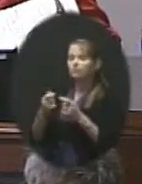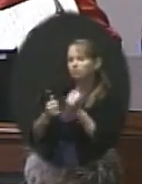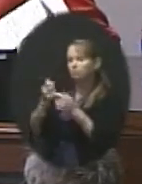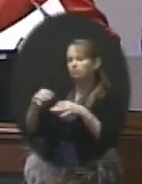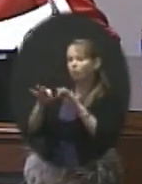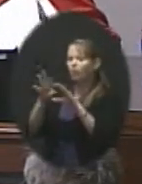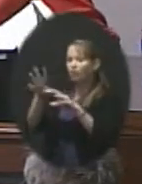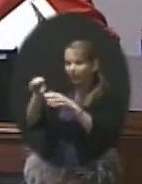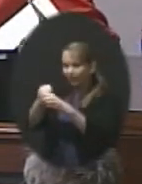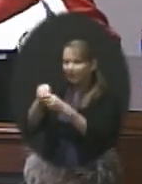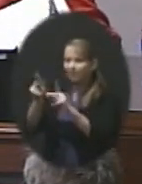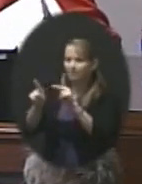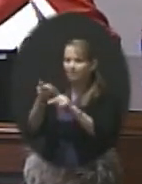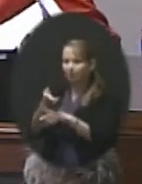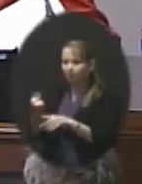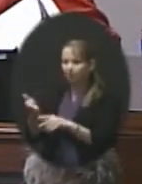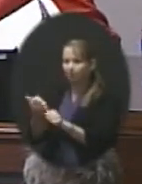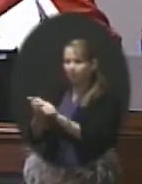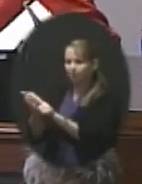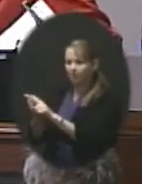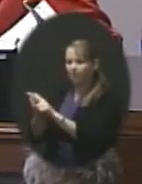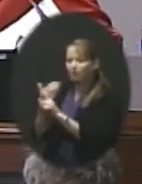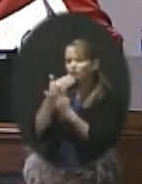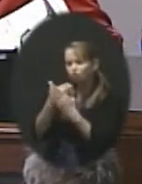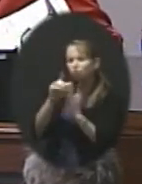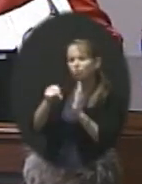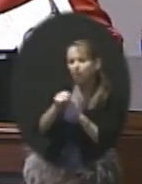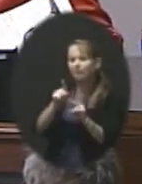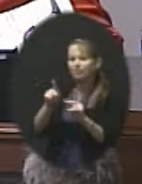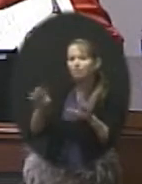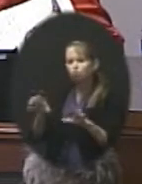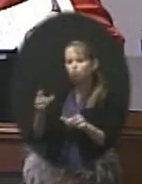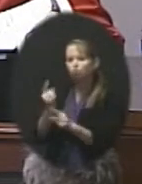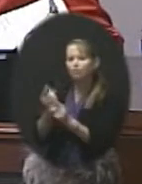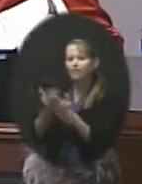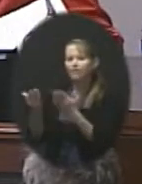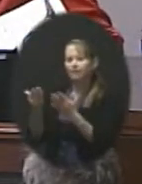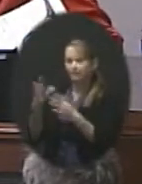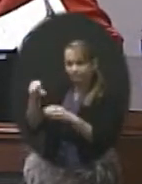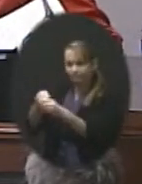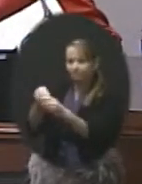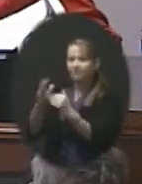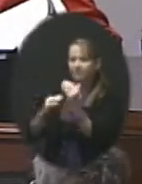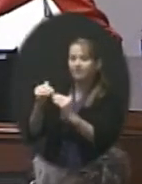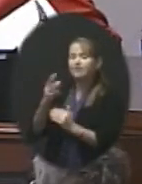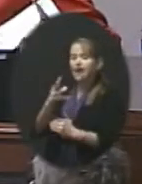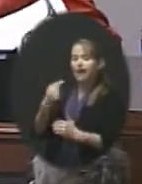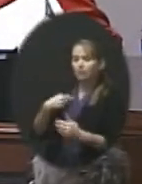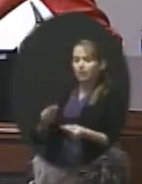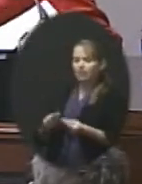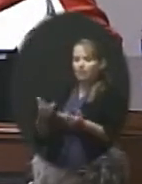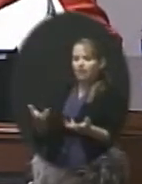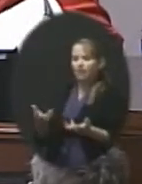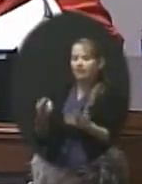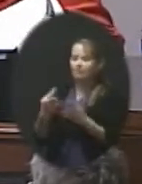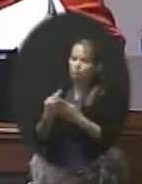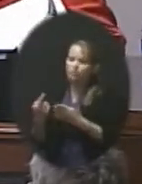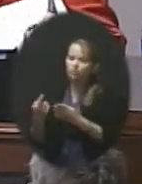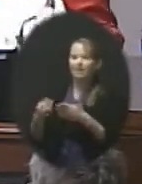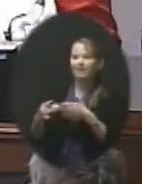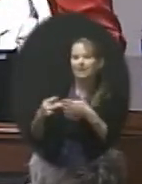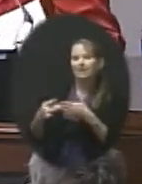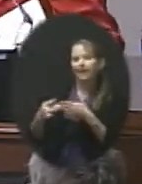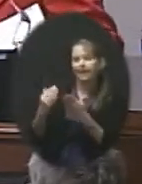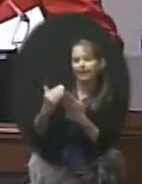people, the quality people that are just doing the right things out in our buildings. Additionally to that, we provide them some resource, some guidelines, things that help